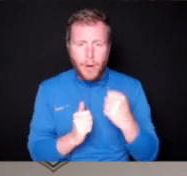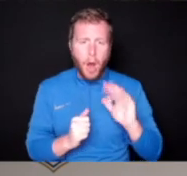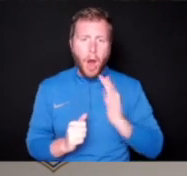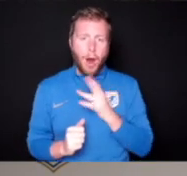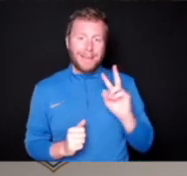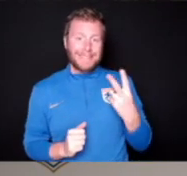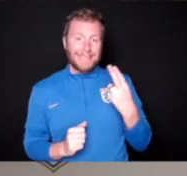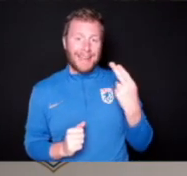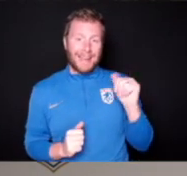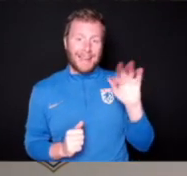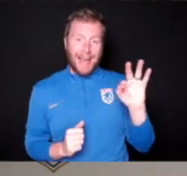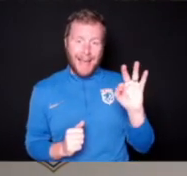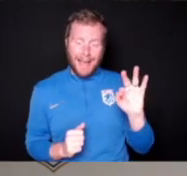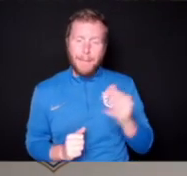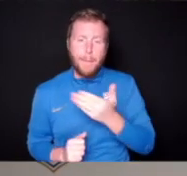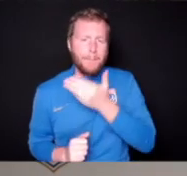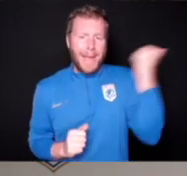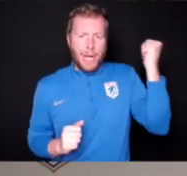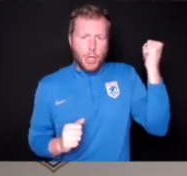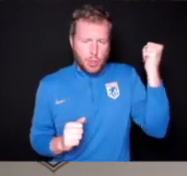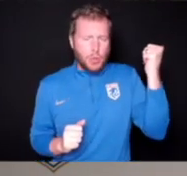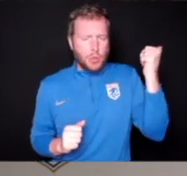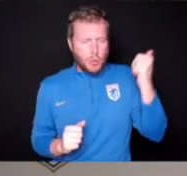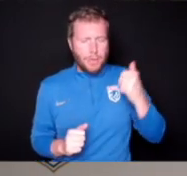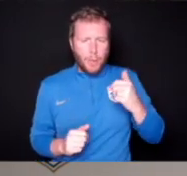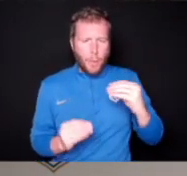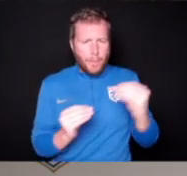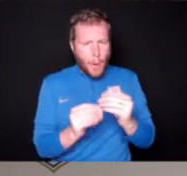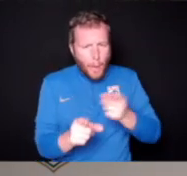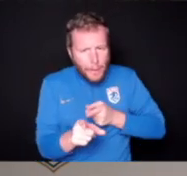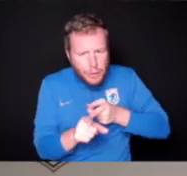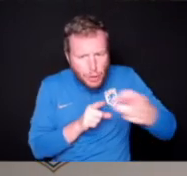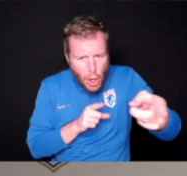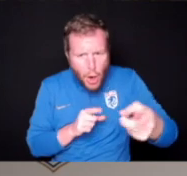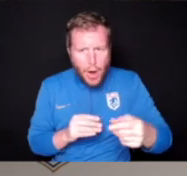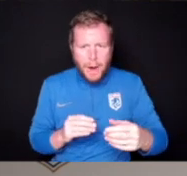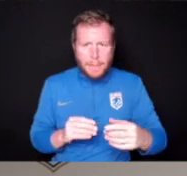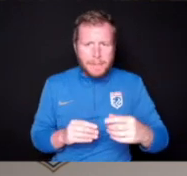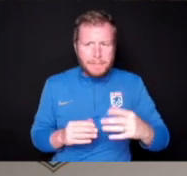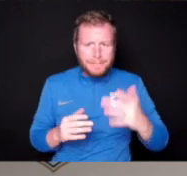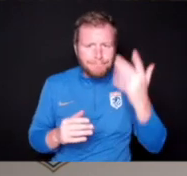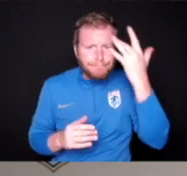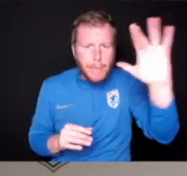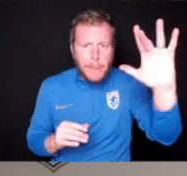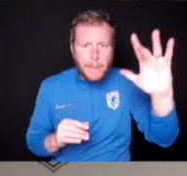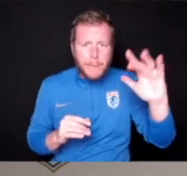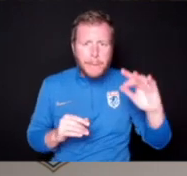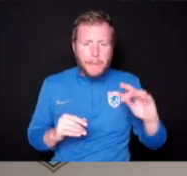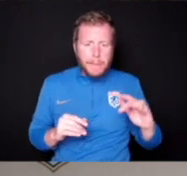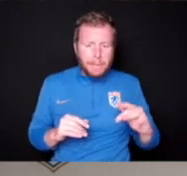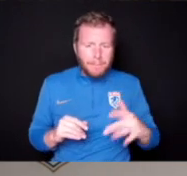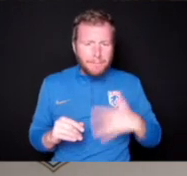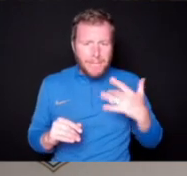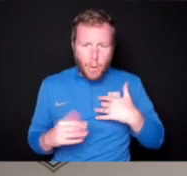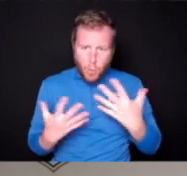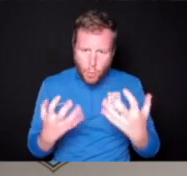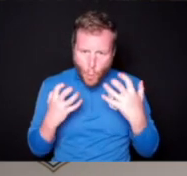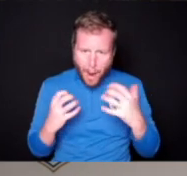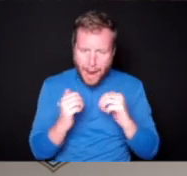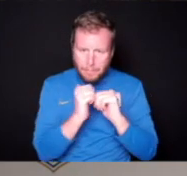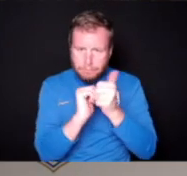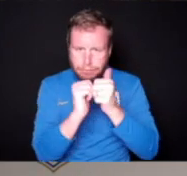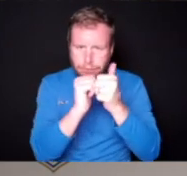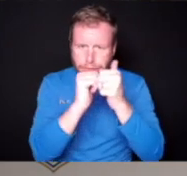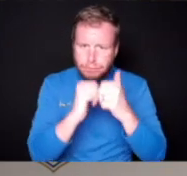I thought we were sharper. I thought we looked like we... wanted to compete a little bit more.